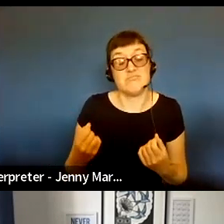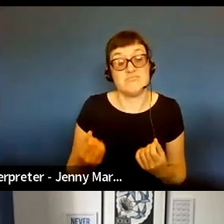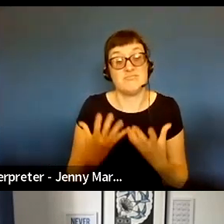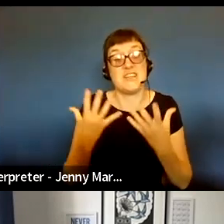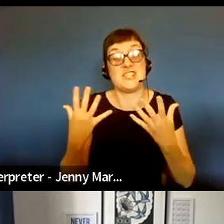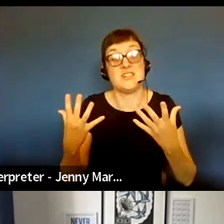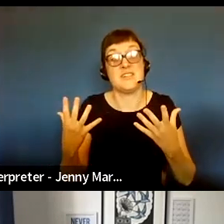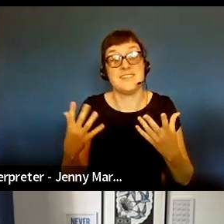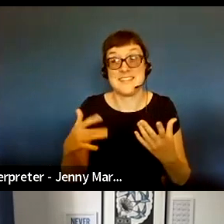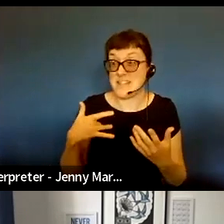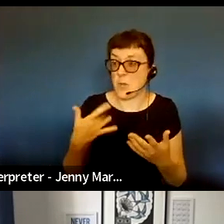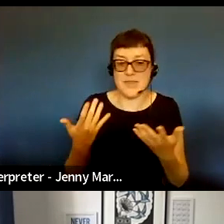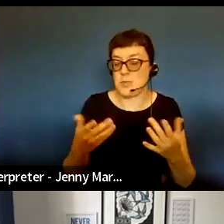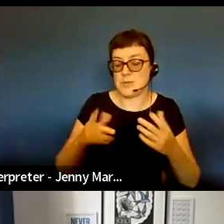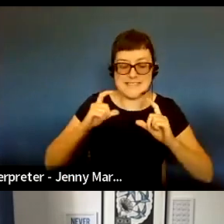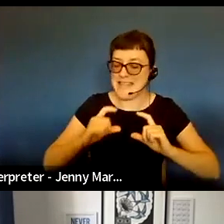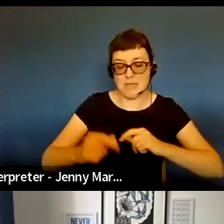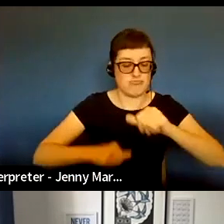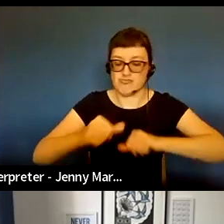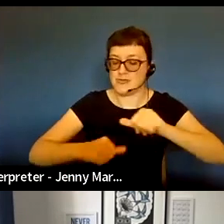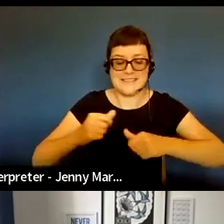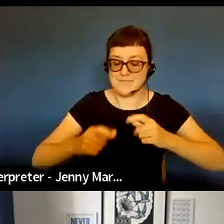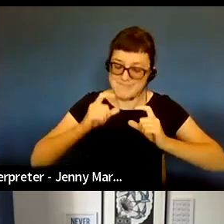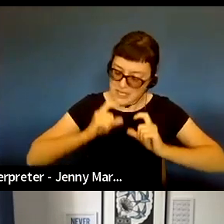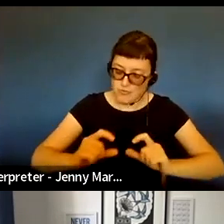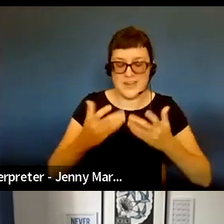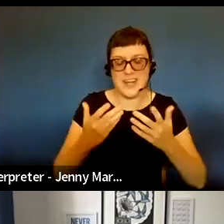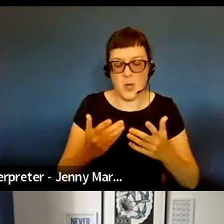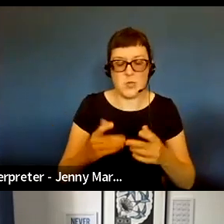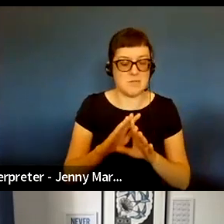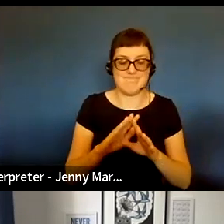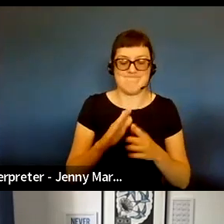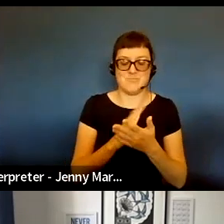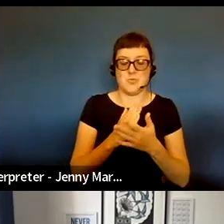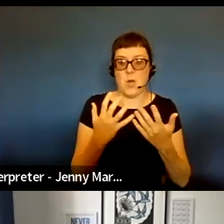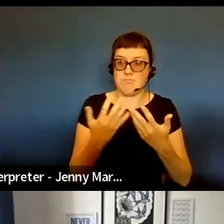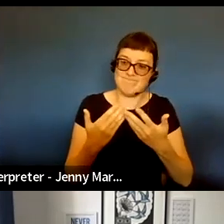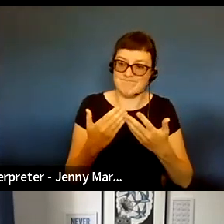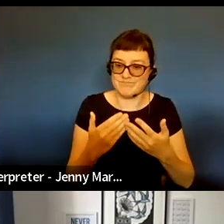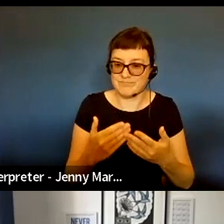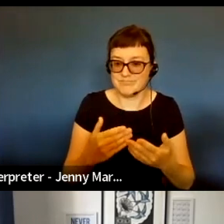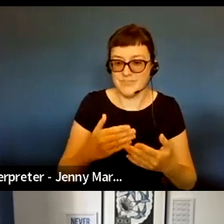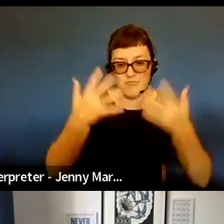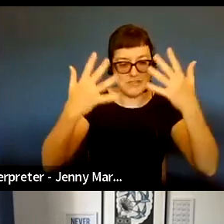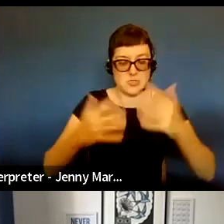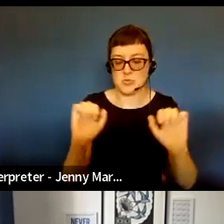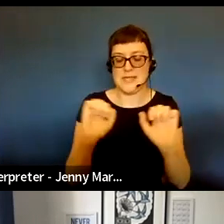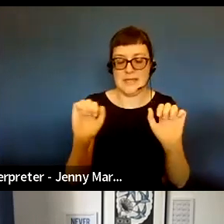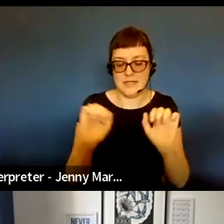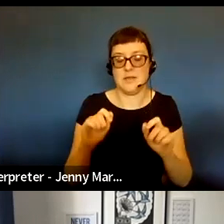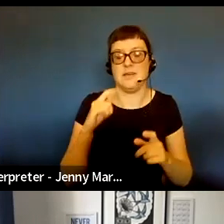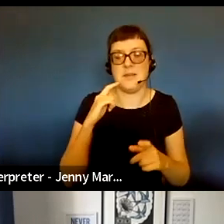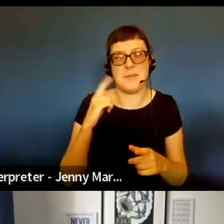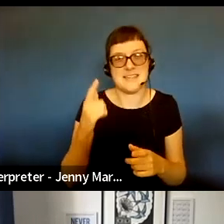to say we're in the middle of it, so I'm not I can't really get to the end of how what that sort of meant overall. But but it certainly hasn't been